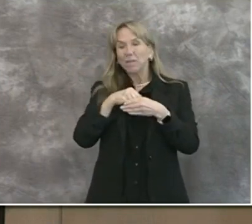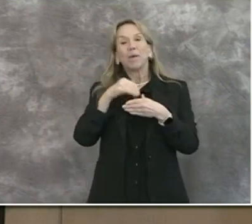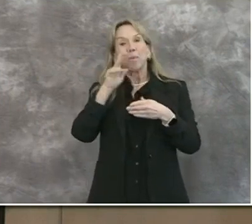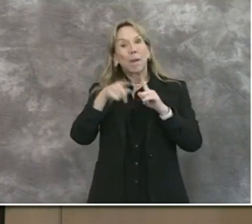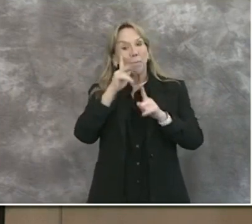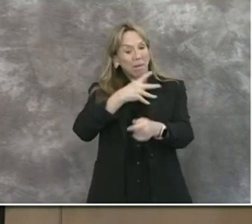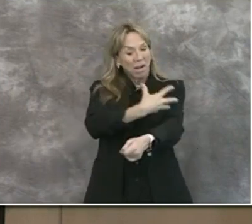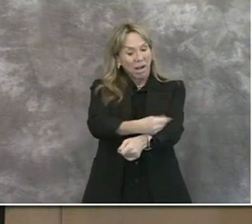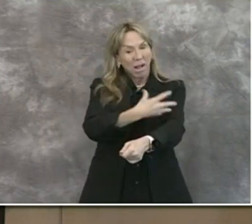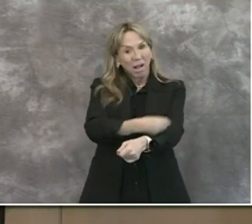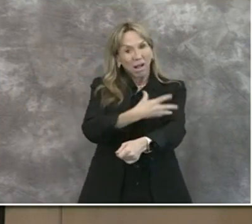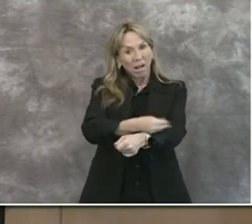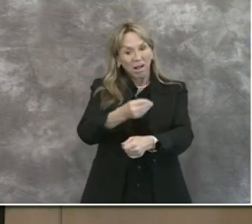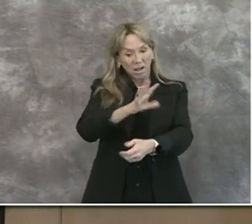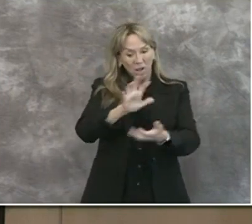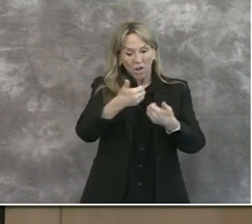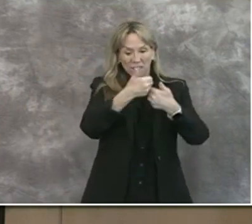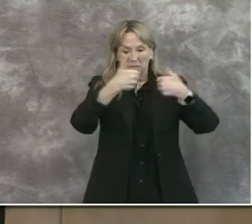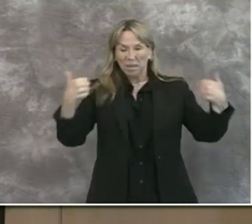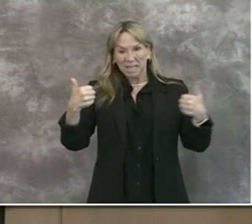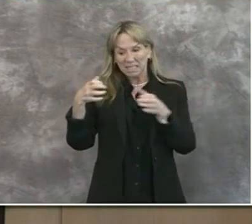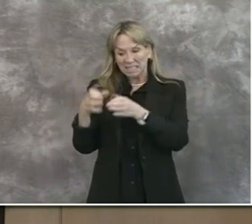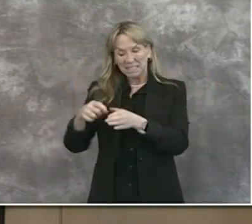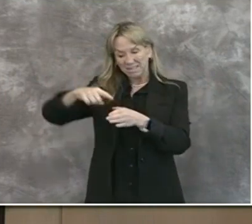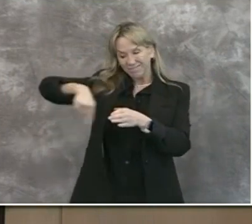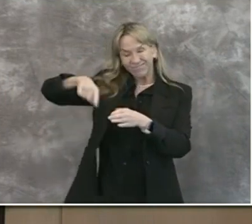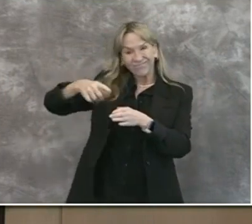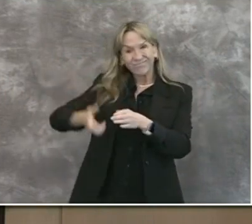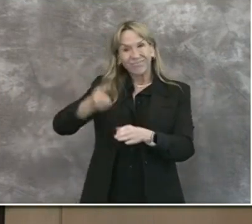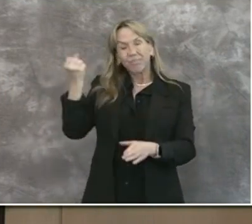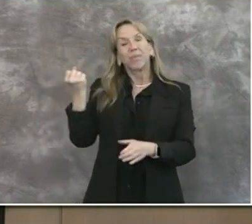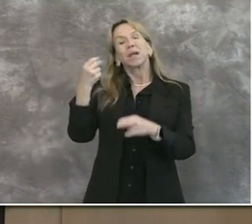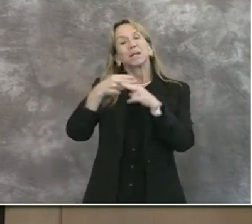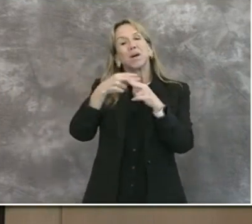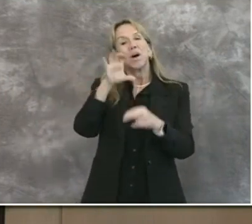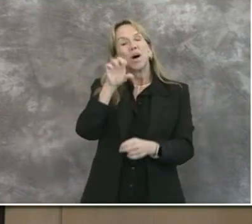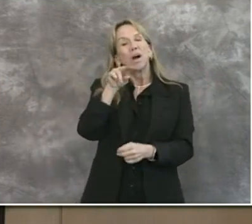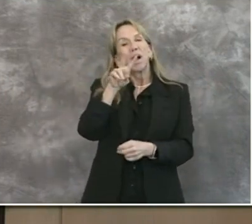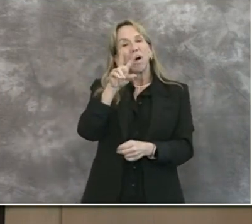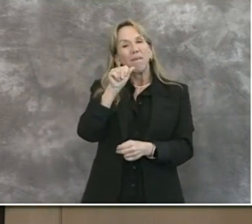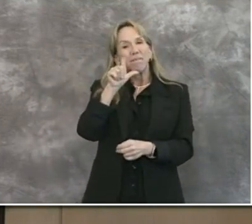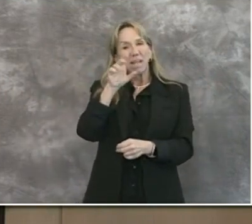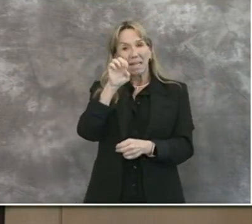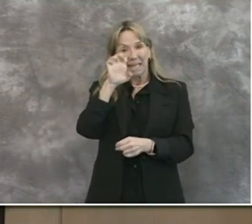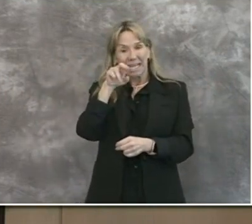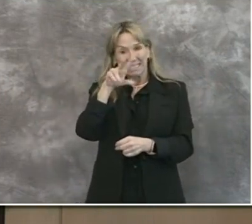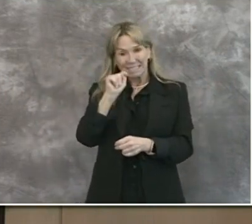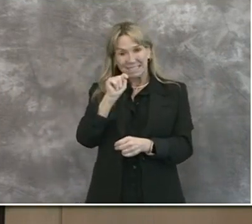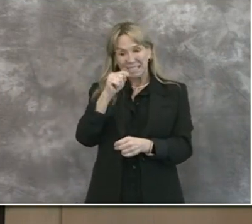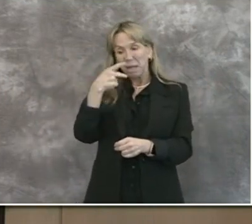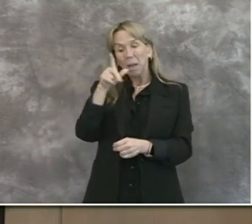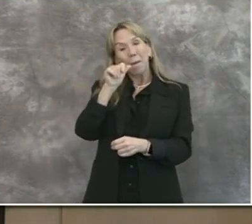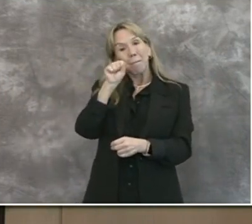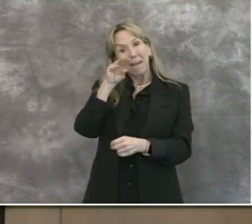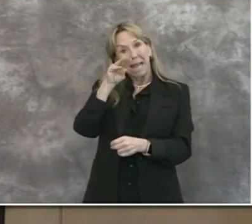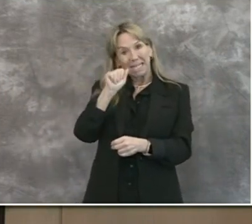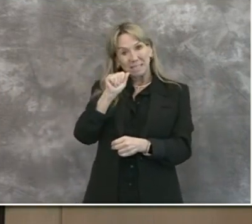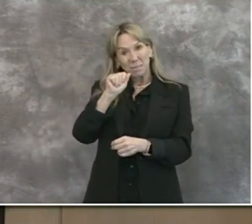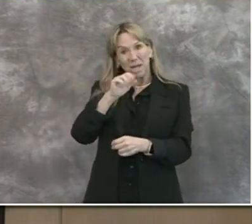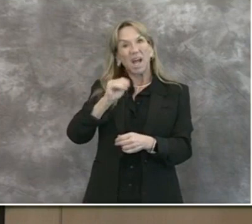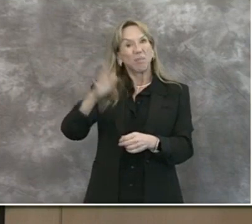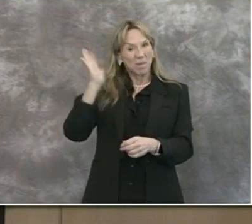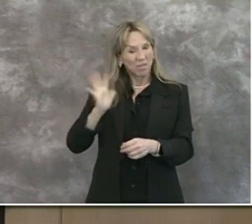successfully used to treat similar diseases such as the 1918 flu epidemic and H1N1.